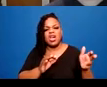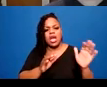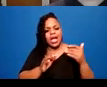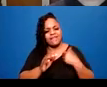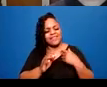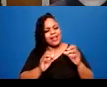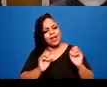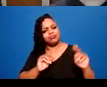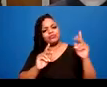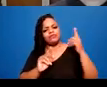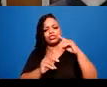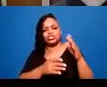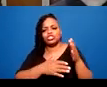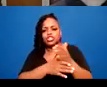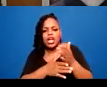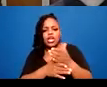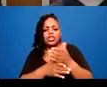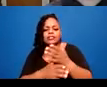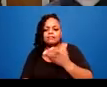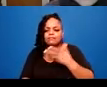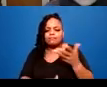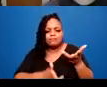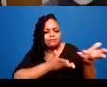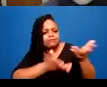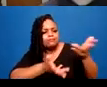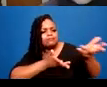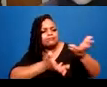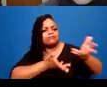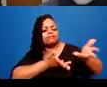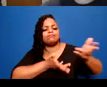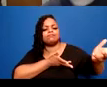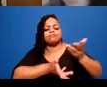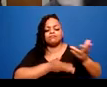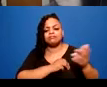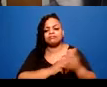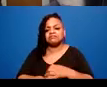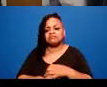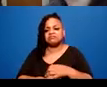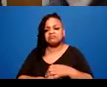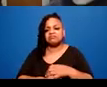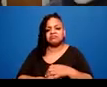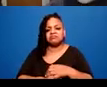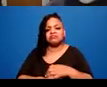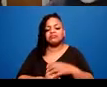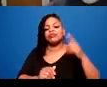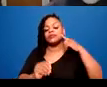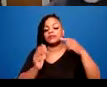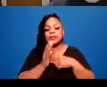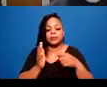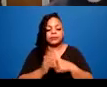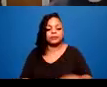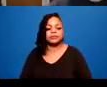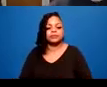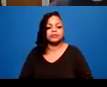So a tangible example would be having a structure where